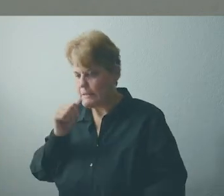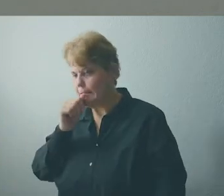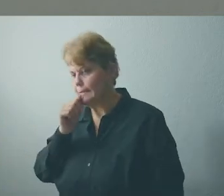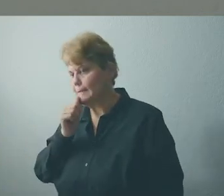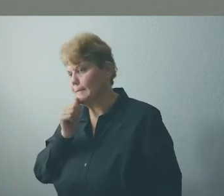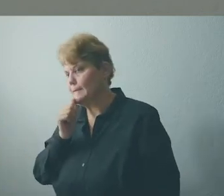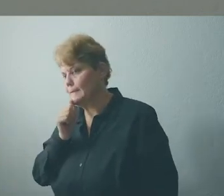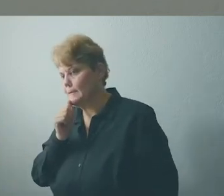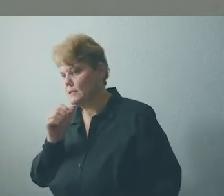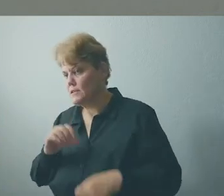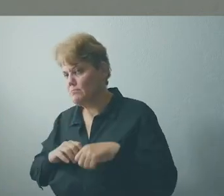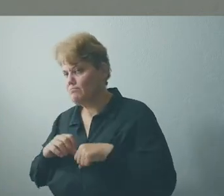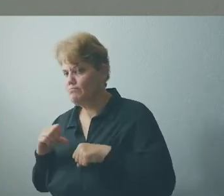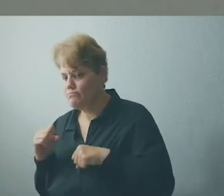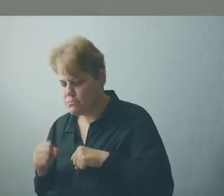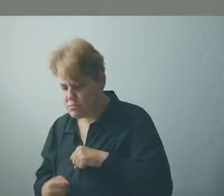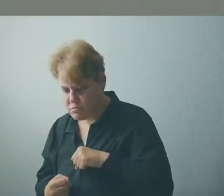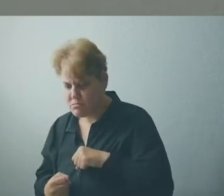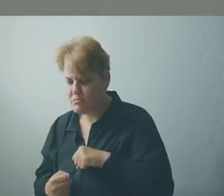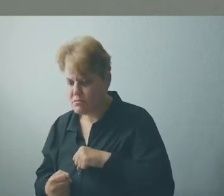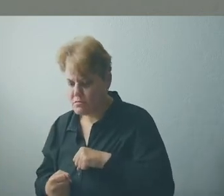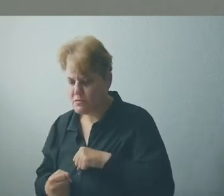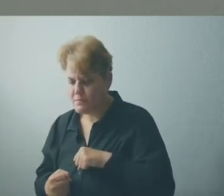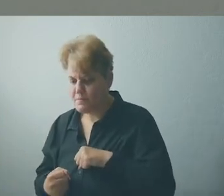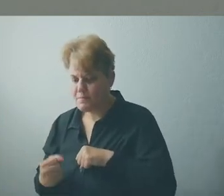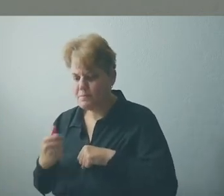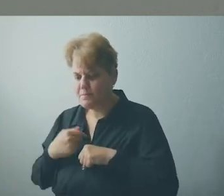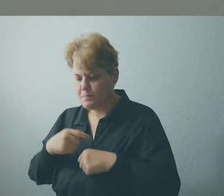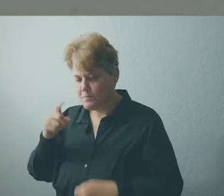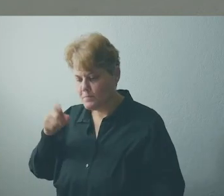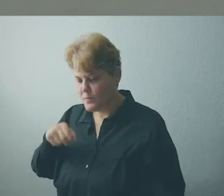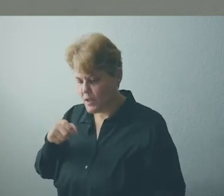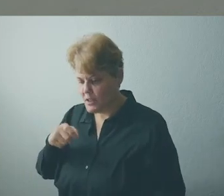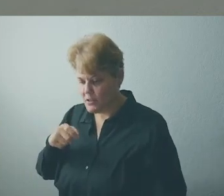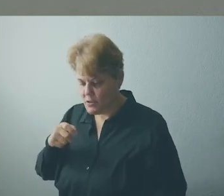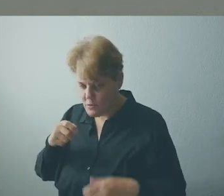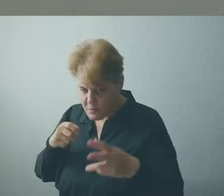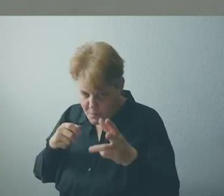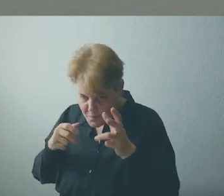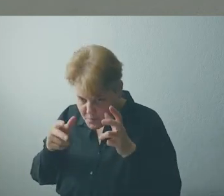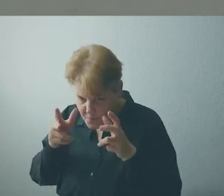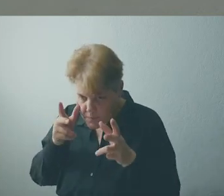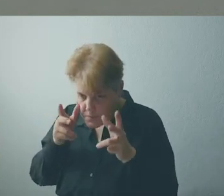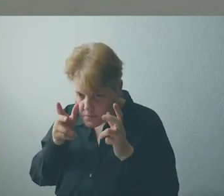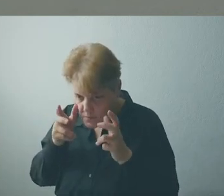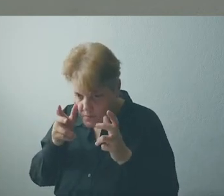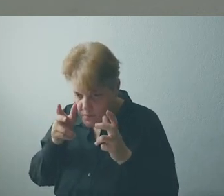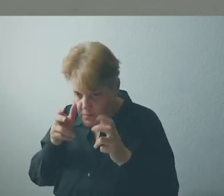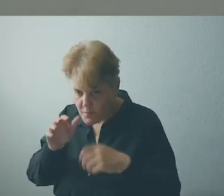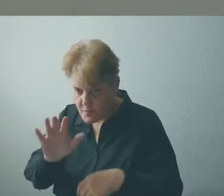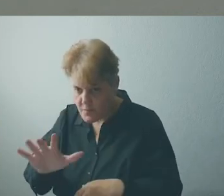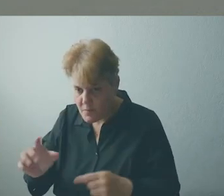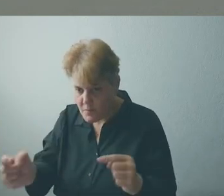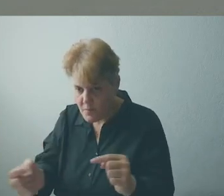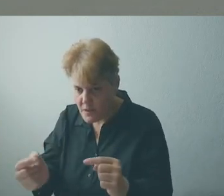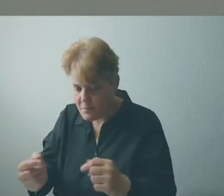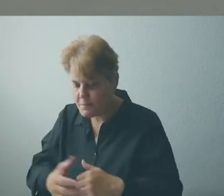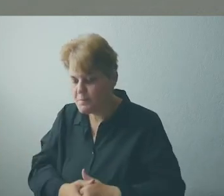listen to what they are going through and to learn why they are hurting long before I try to speak.